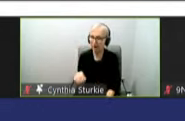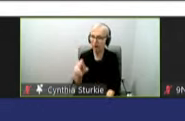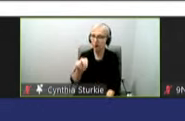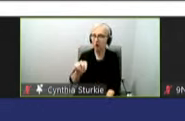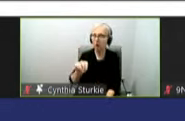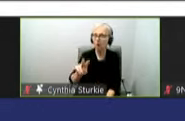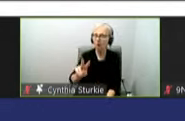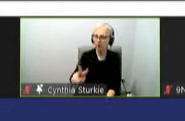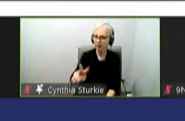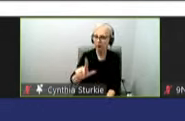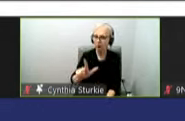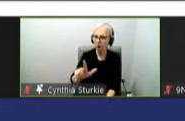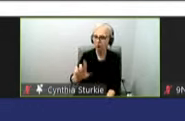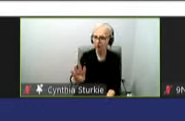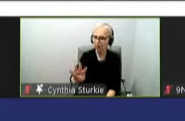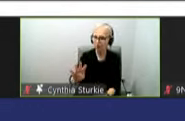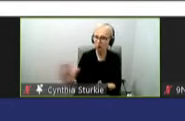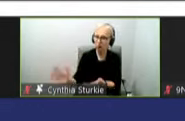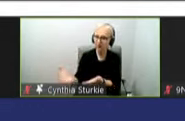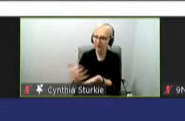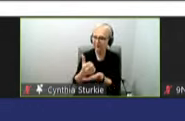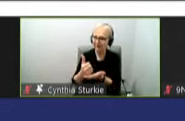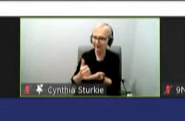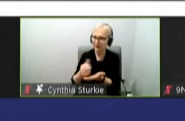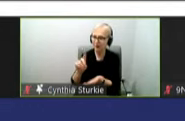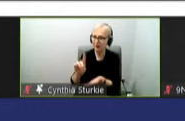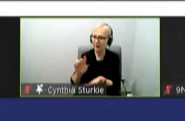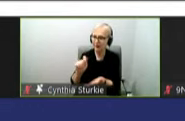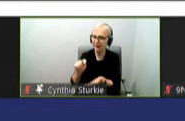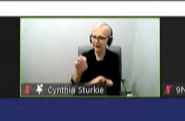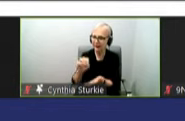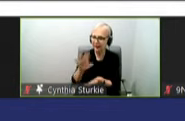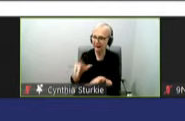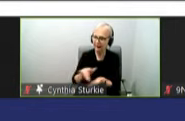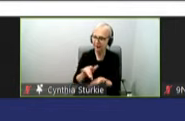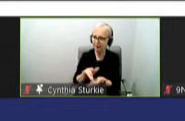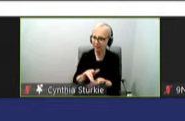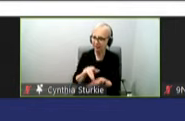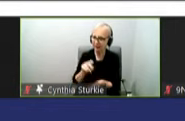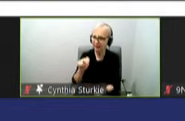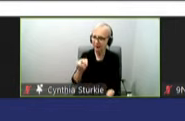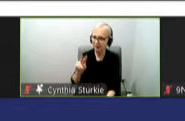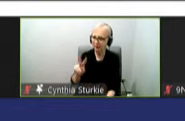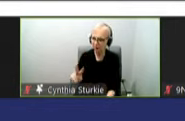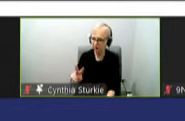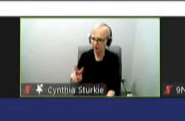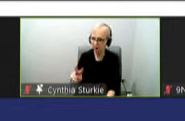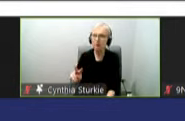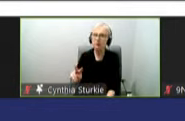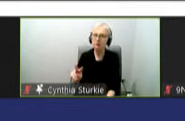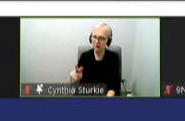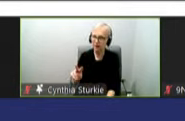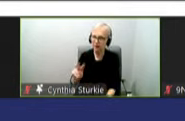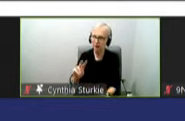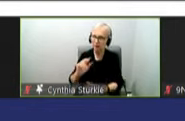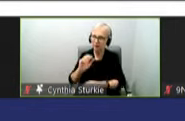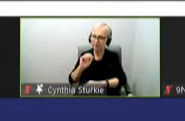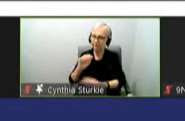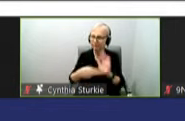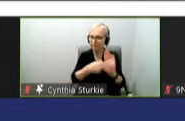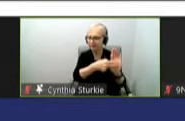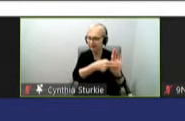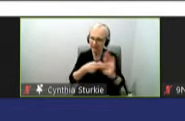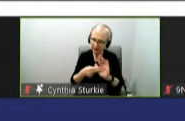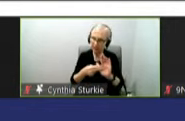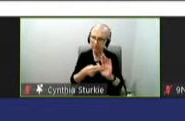November, with the earliest collection date for specimens being in mid-November. It was designated as a variant of concern, or VOC,